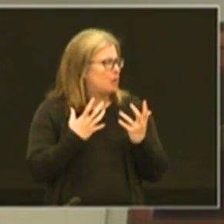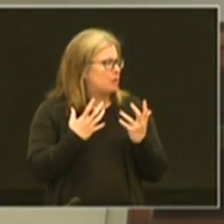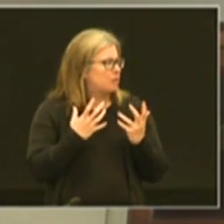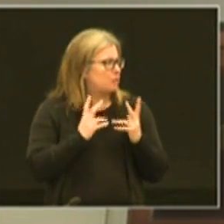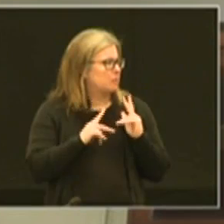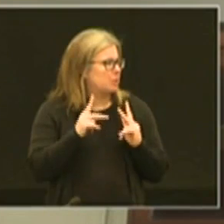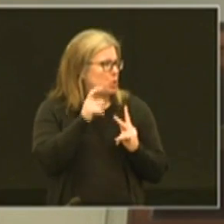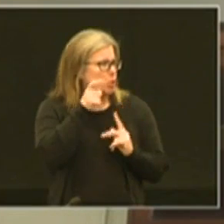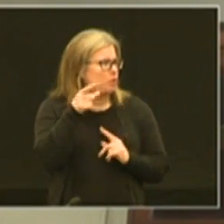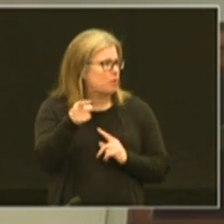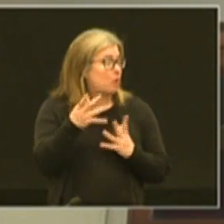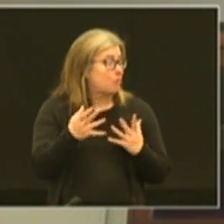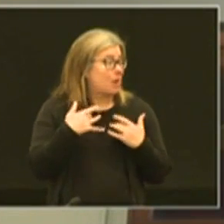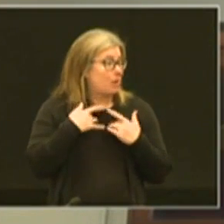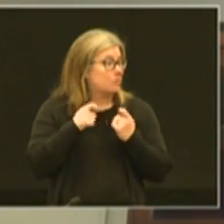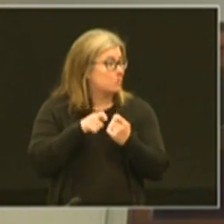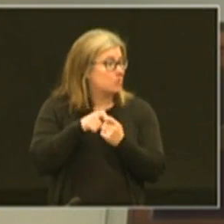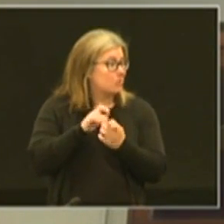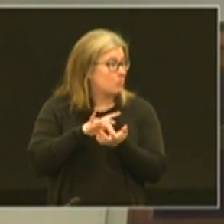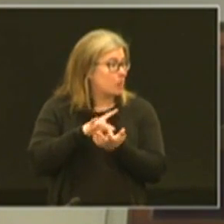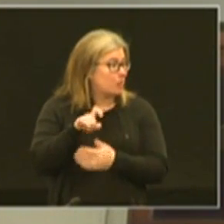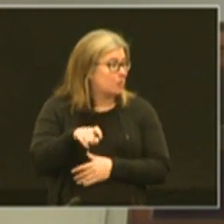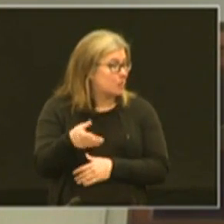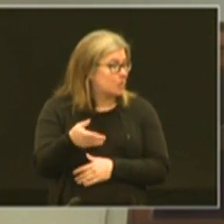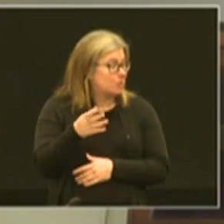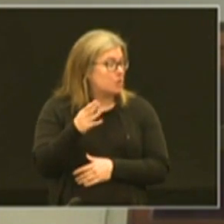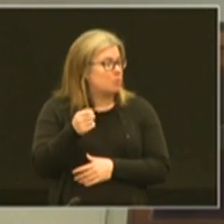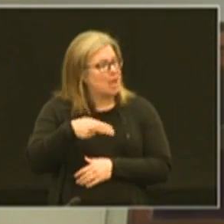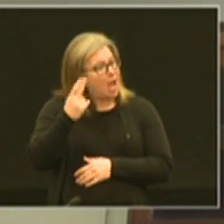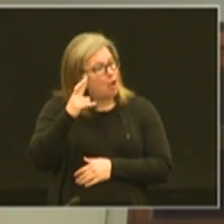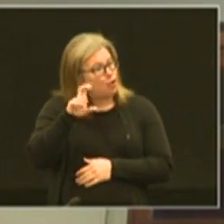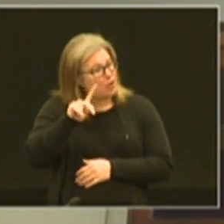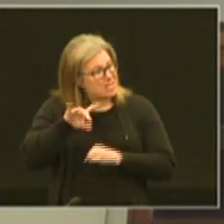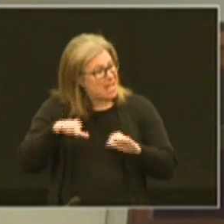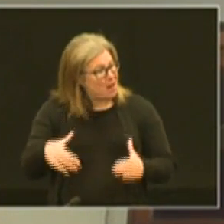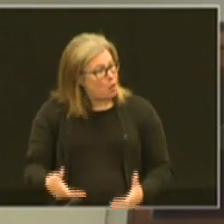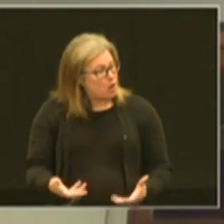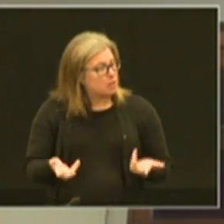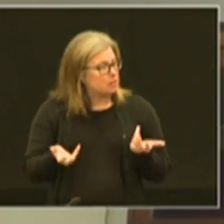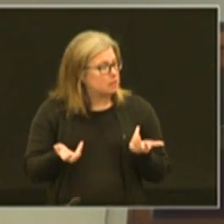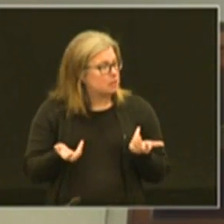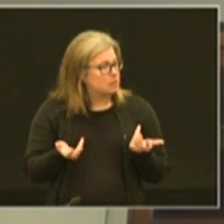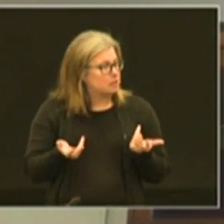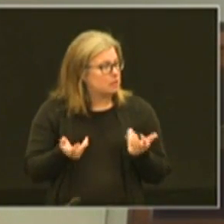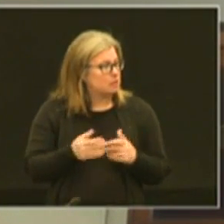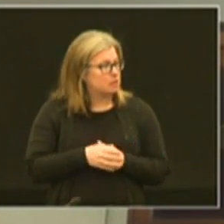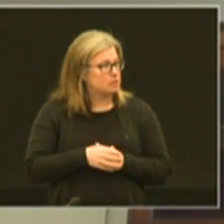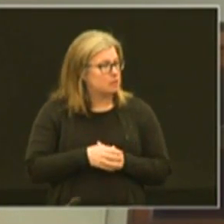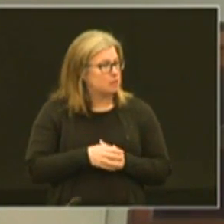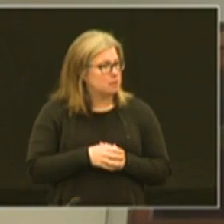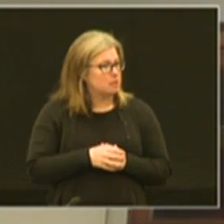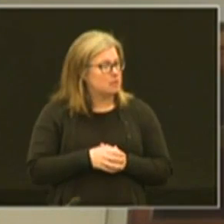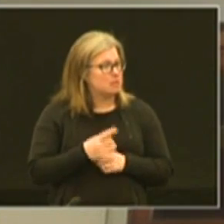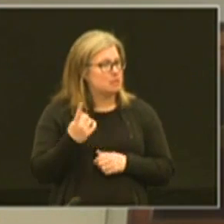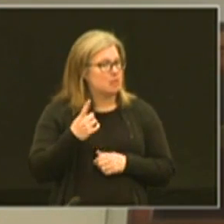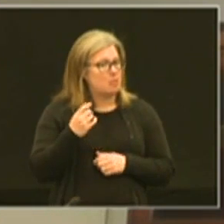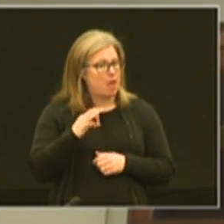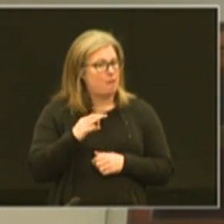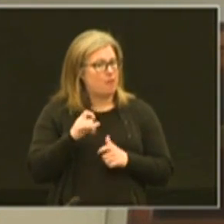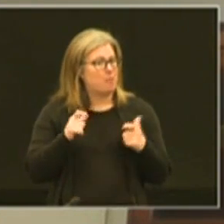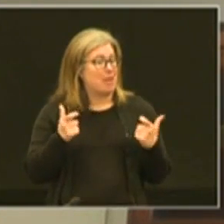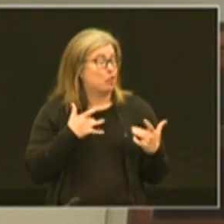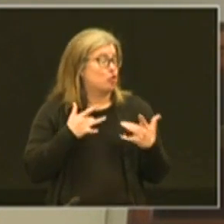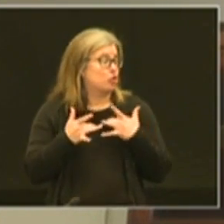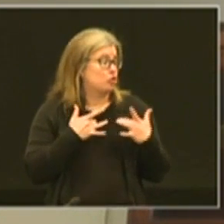people in there that might have specific medical needs or be in high risk categories um is is something of a